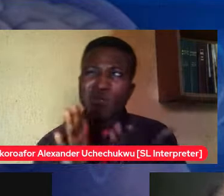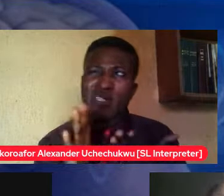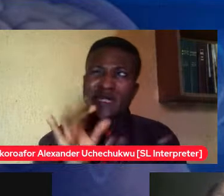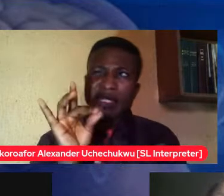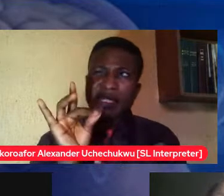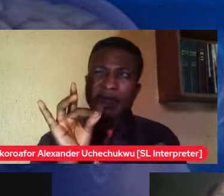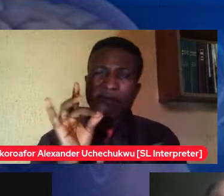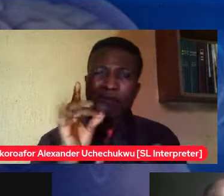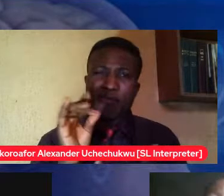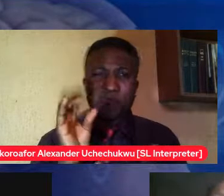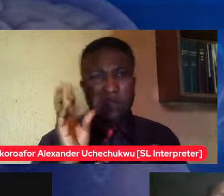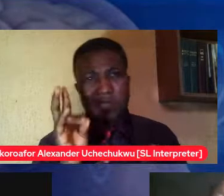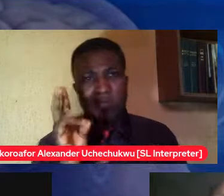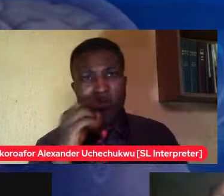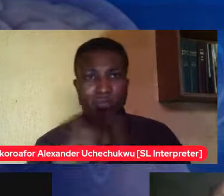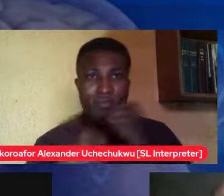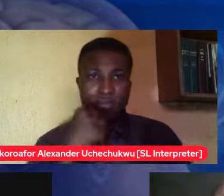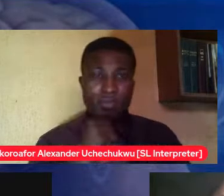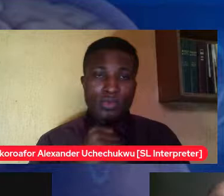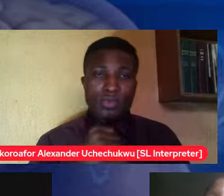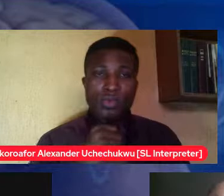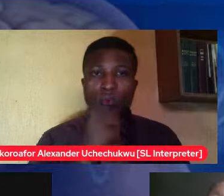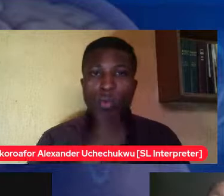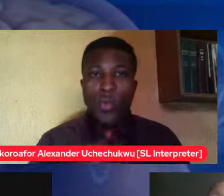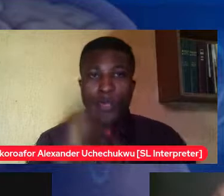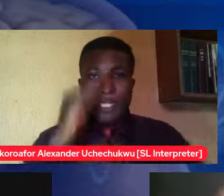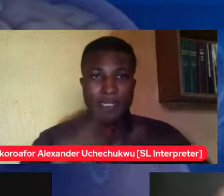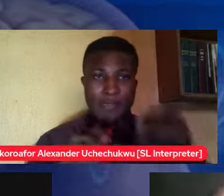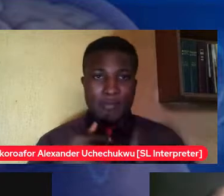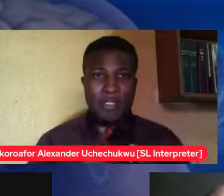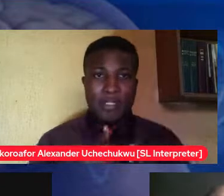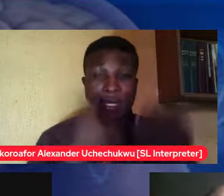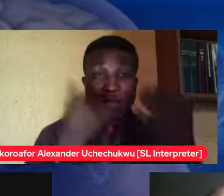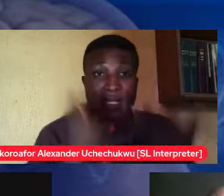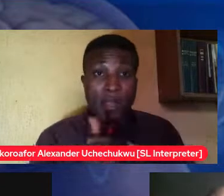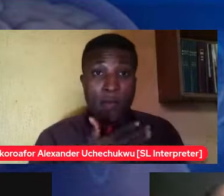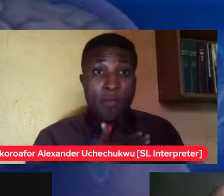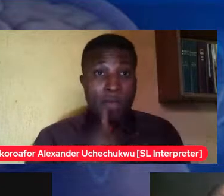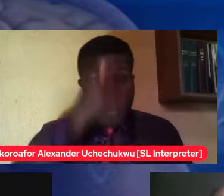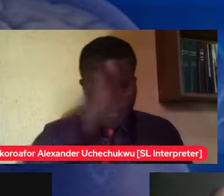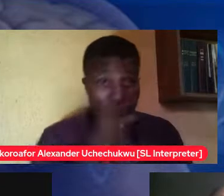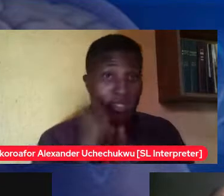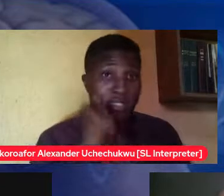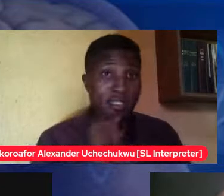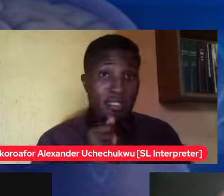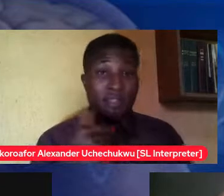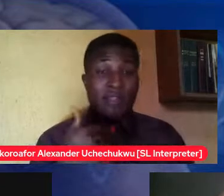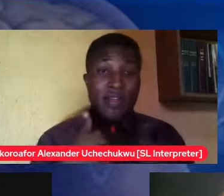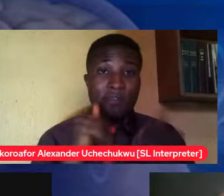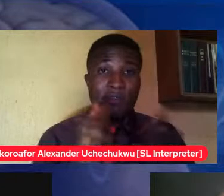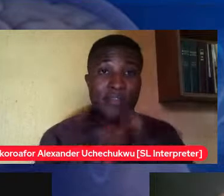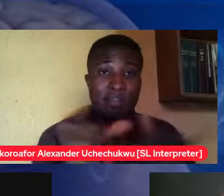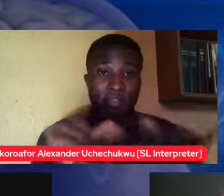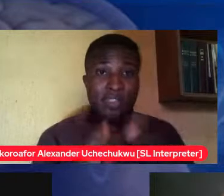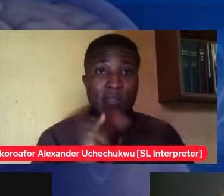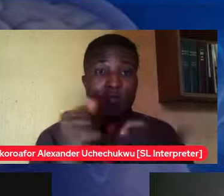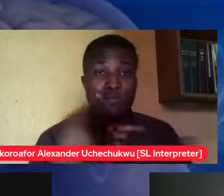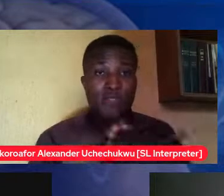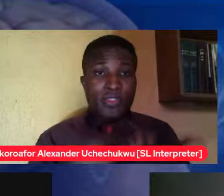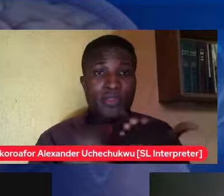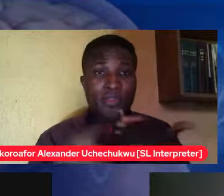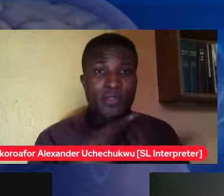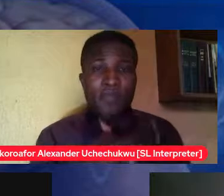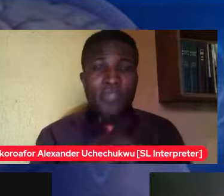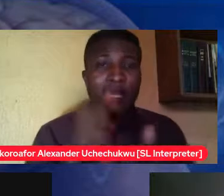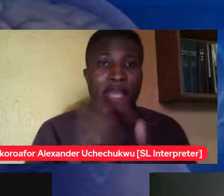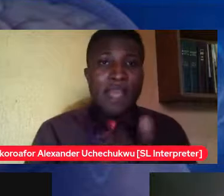conversation i'm having with you now my siblings and i have that conversation every time we think about that family and we're like oh my god because